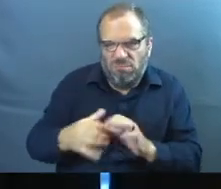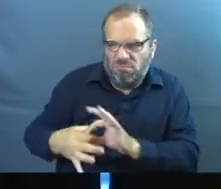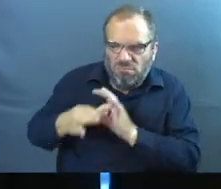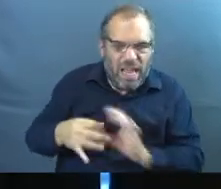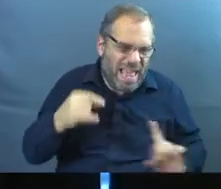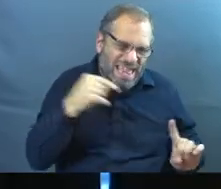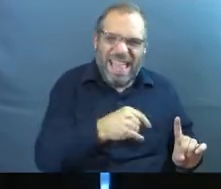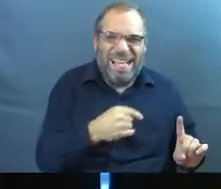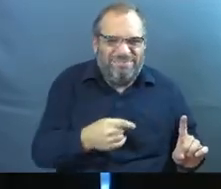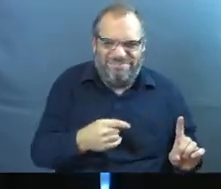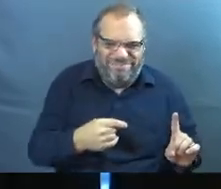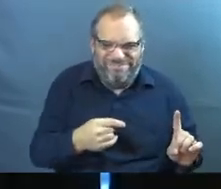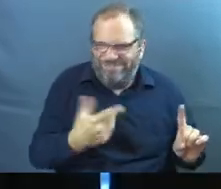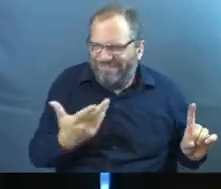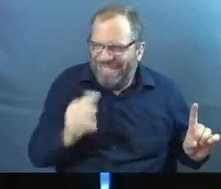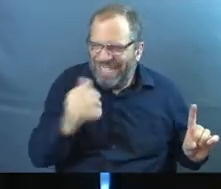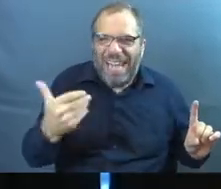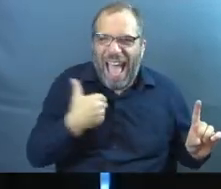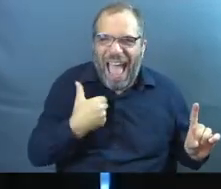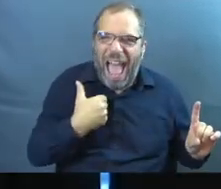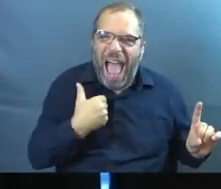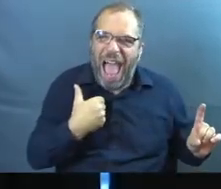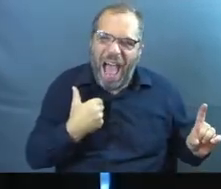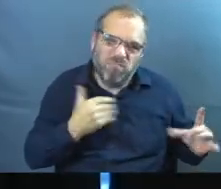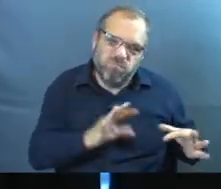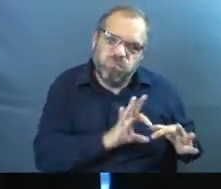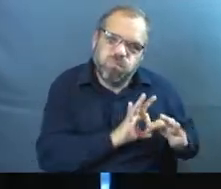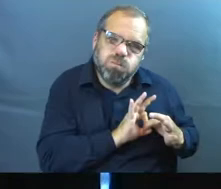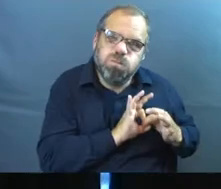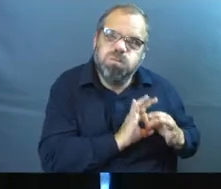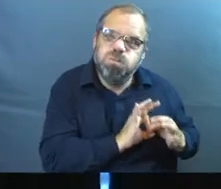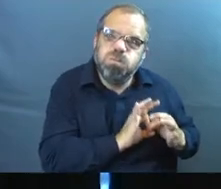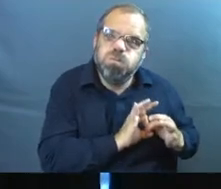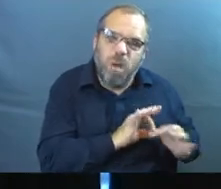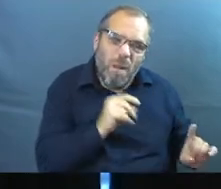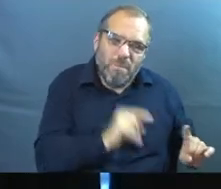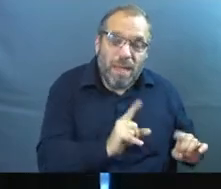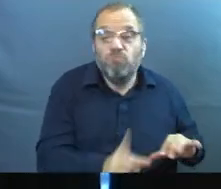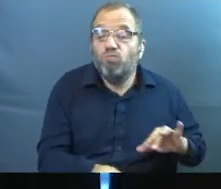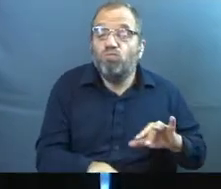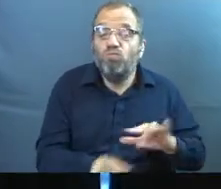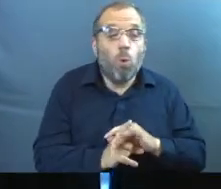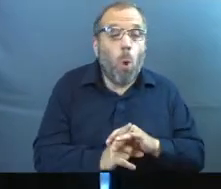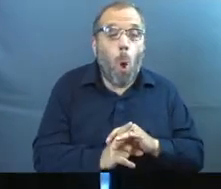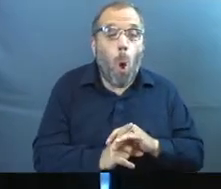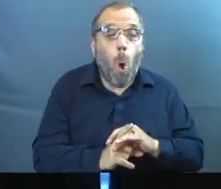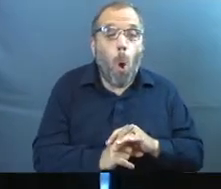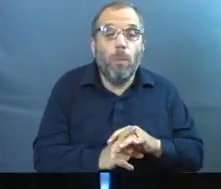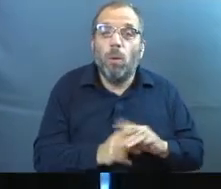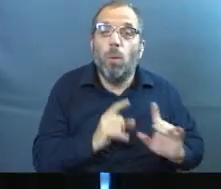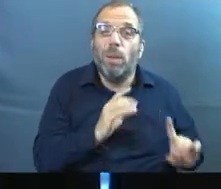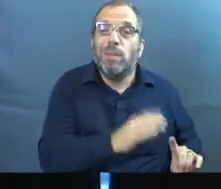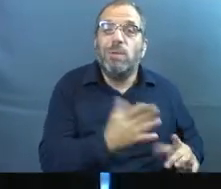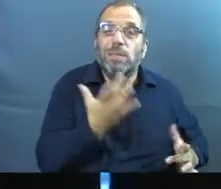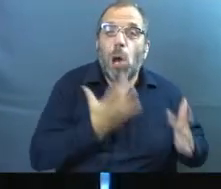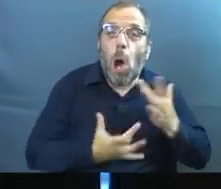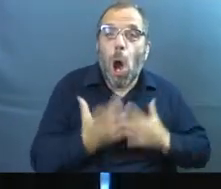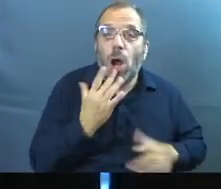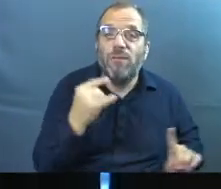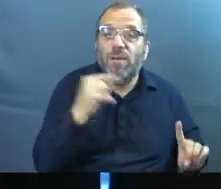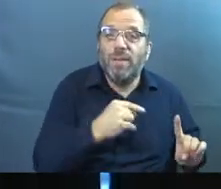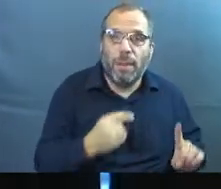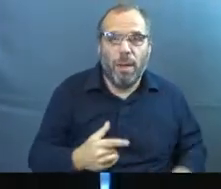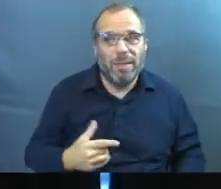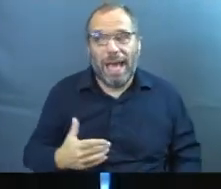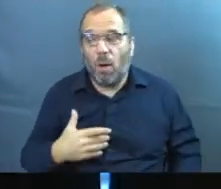connection. They weren't interested in having those more connecting and deeper conversations. They weren't interested in showing up when things were hard. And I'm not